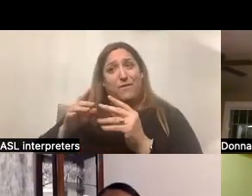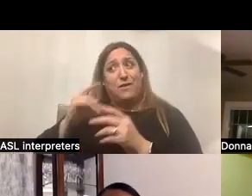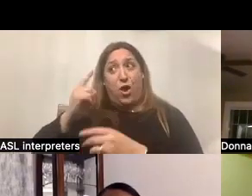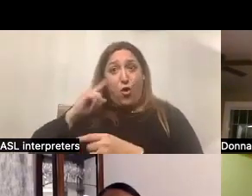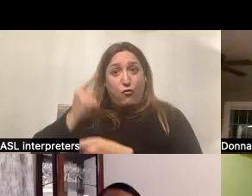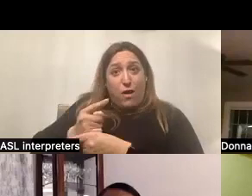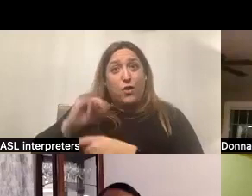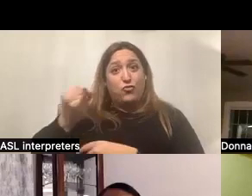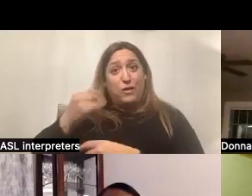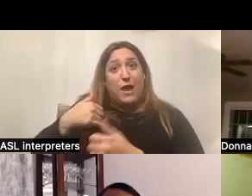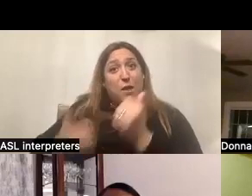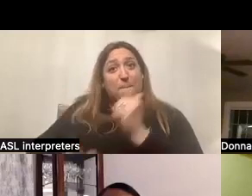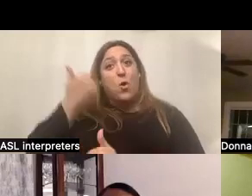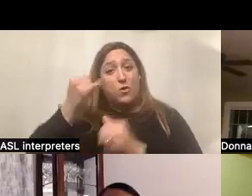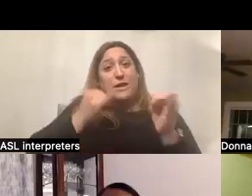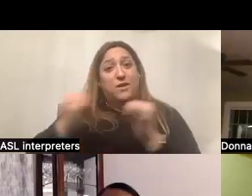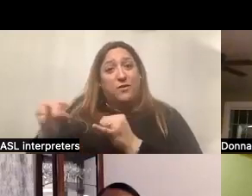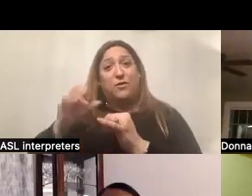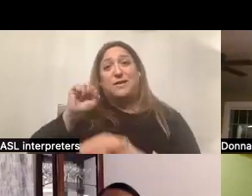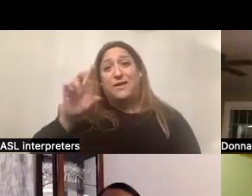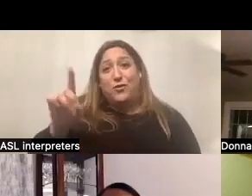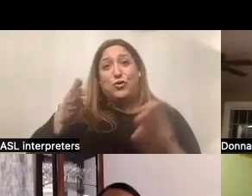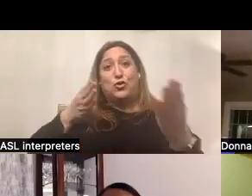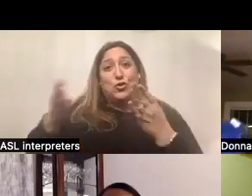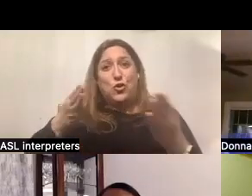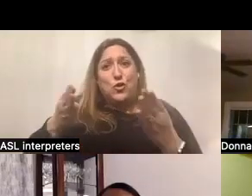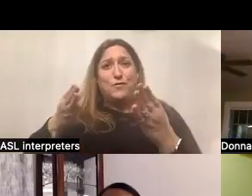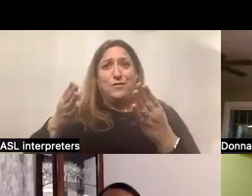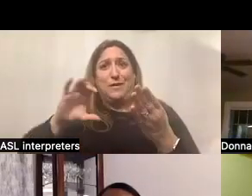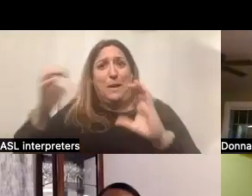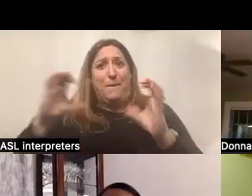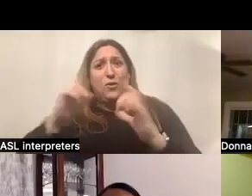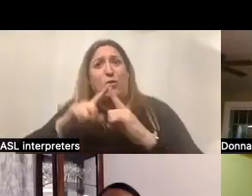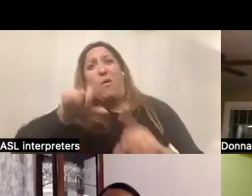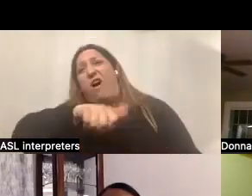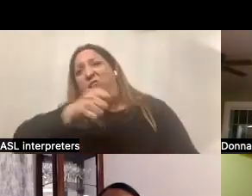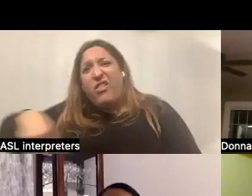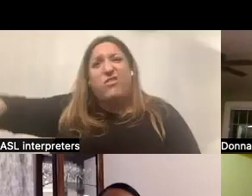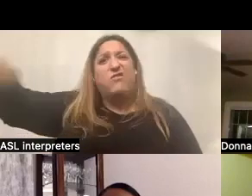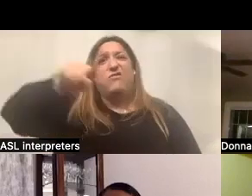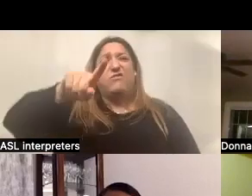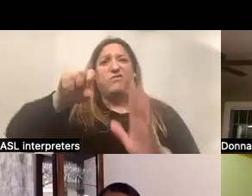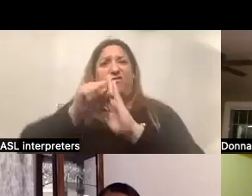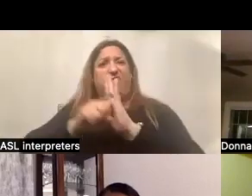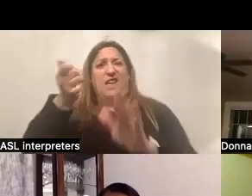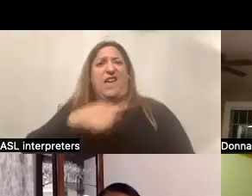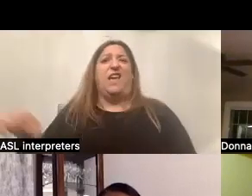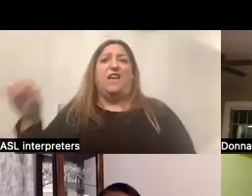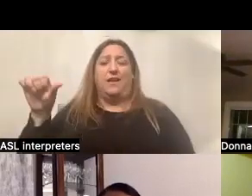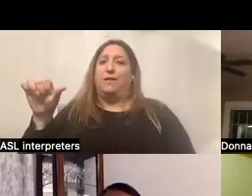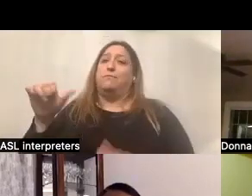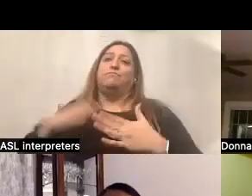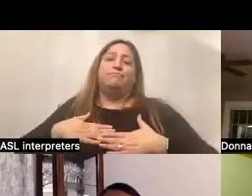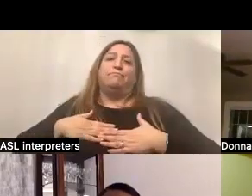Jersey has the most individuals self-directing services than any other state. So glad we're living here.